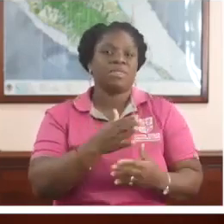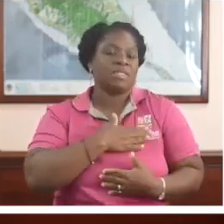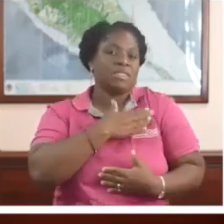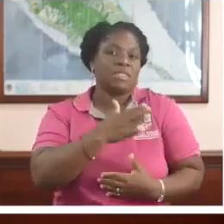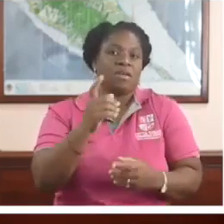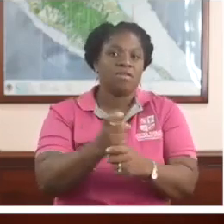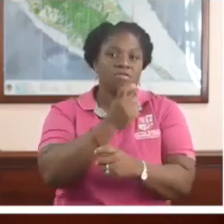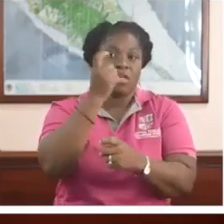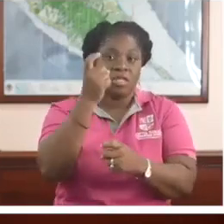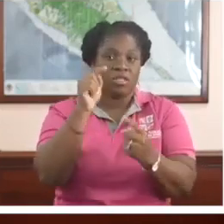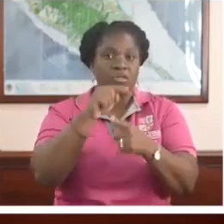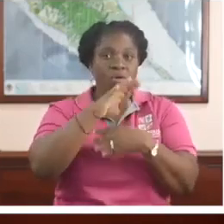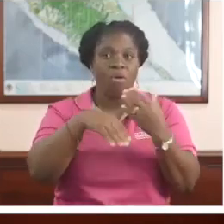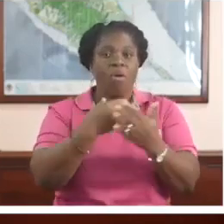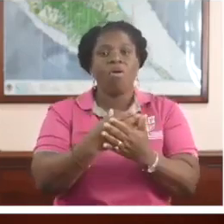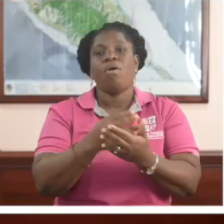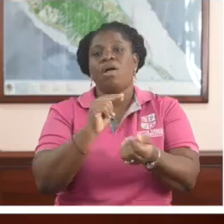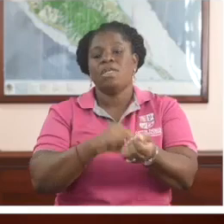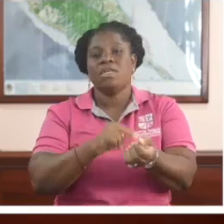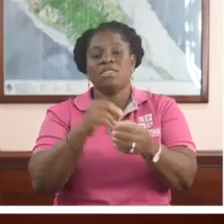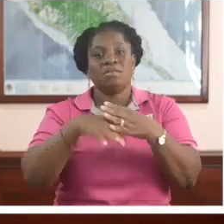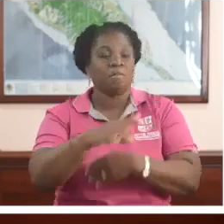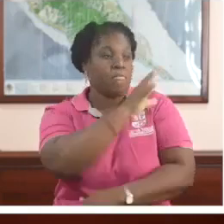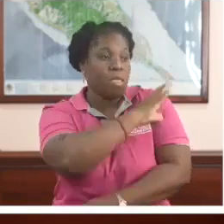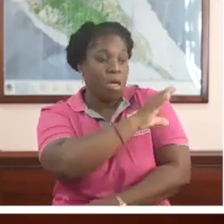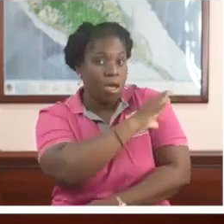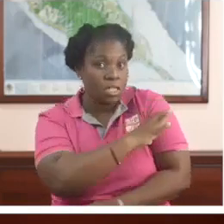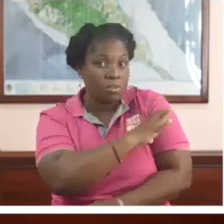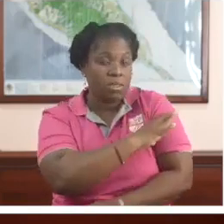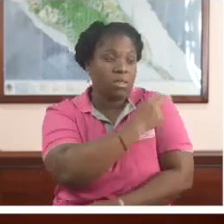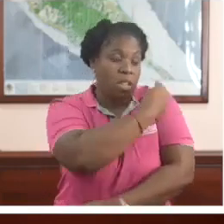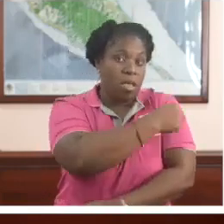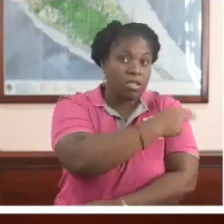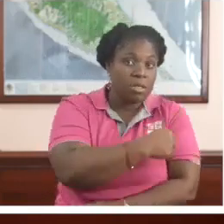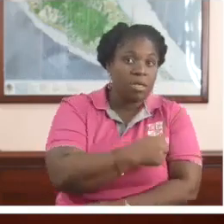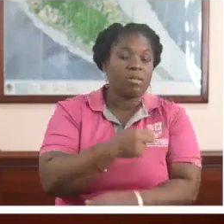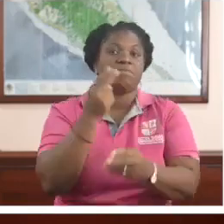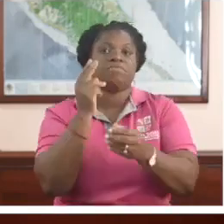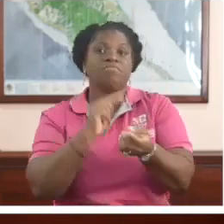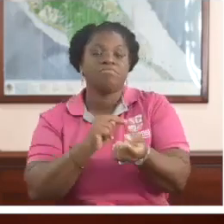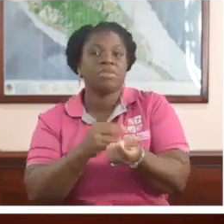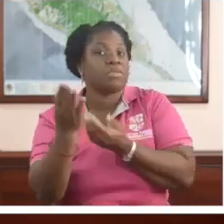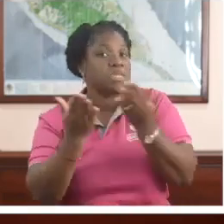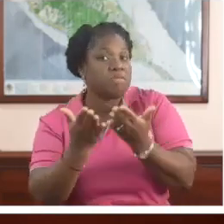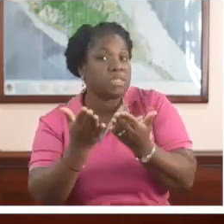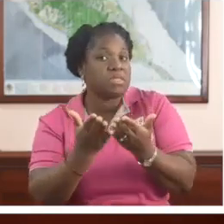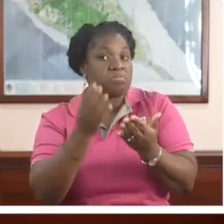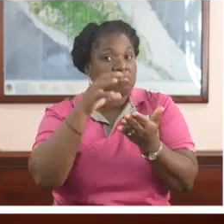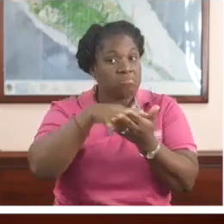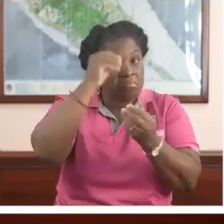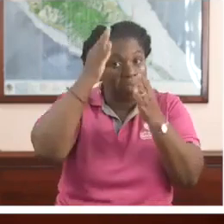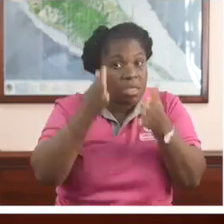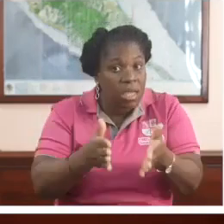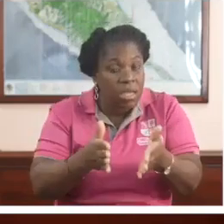Sincere congratulations to all nurses in the institution-based and community-based nursing services, nurse